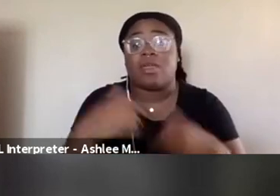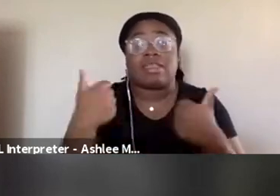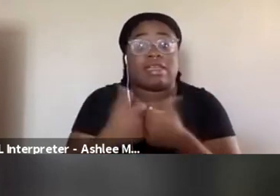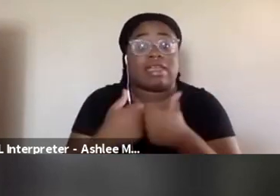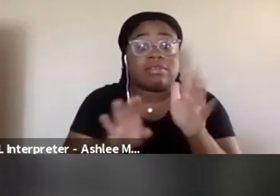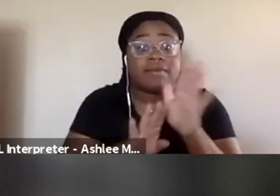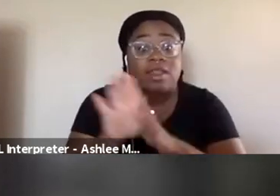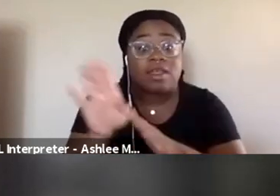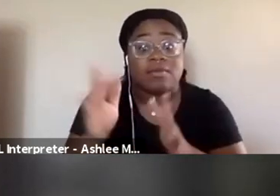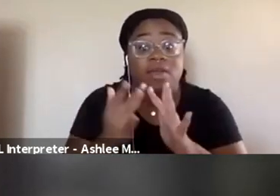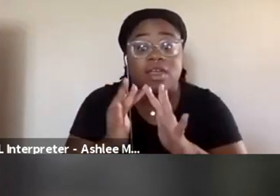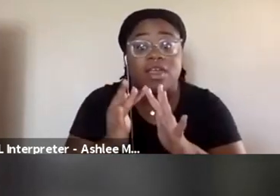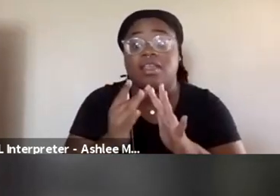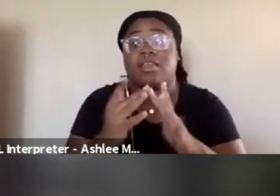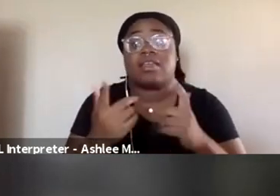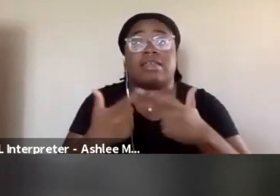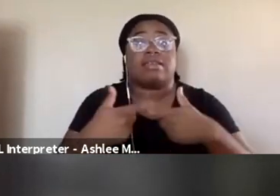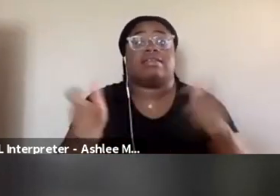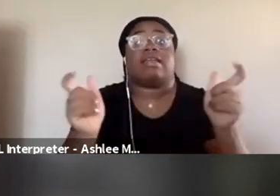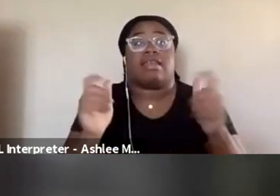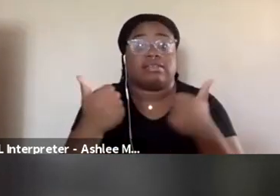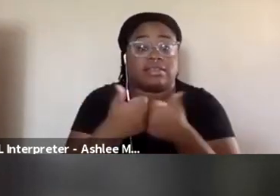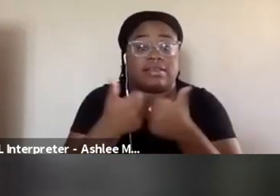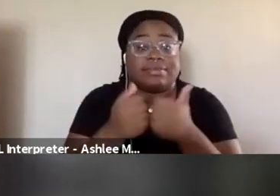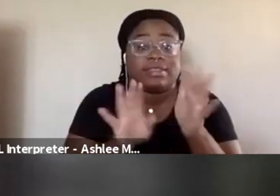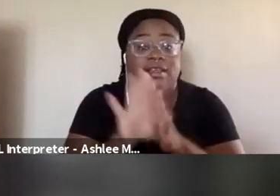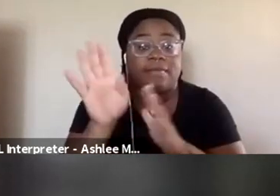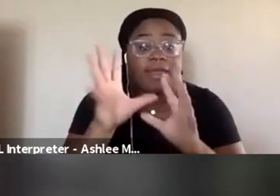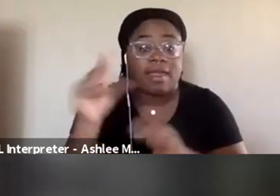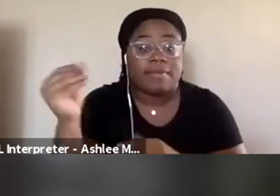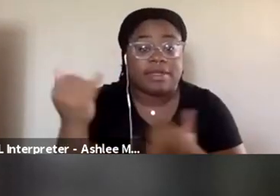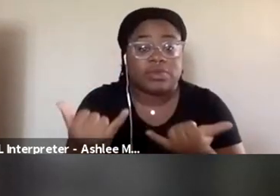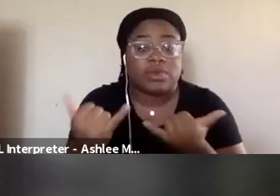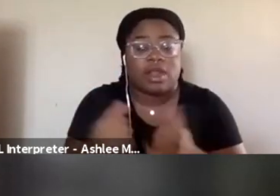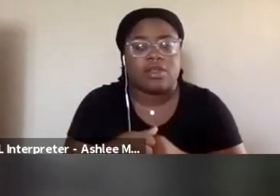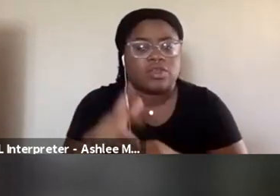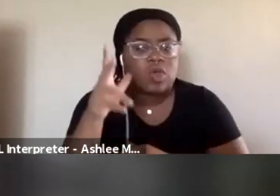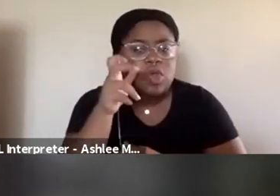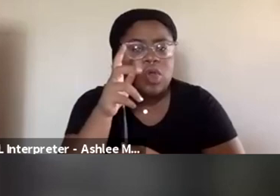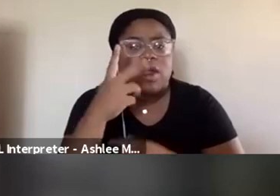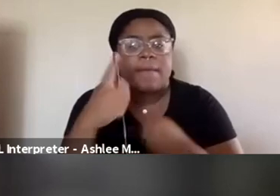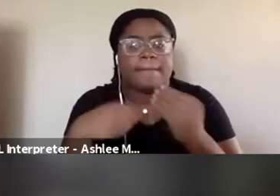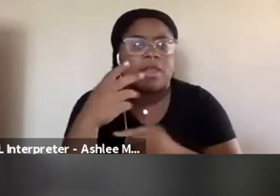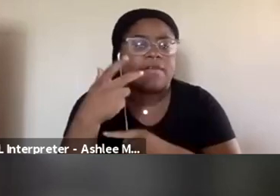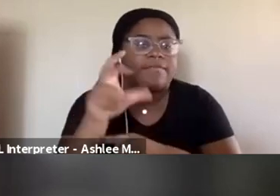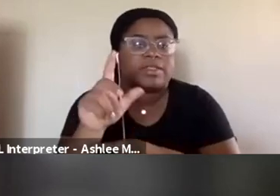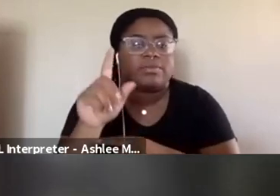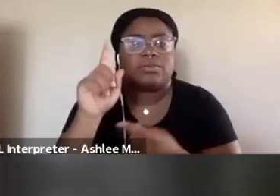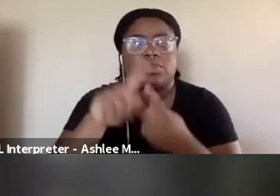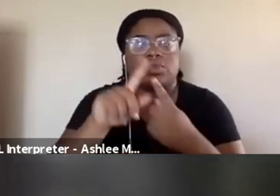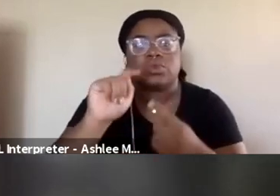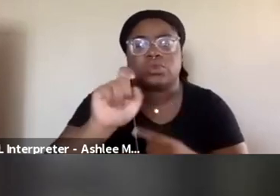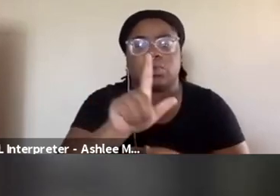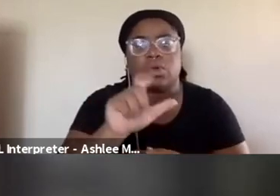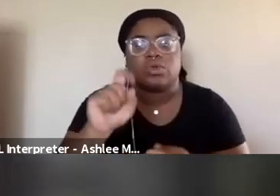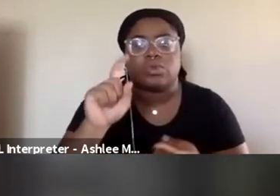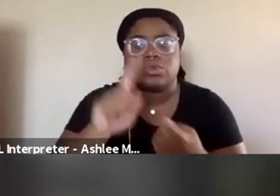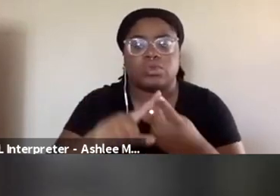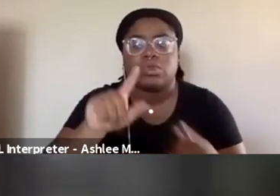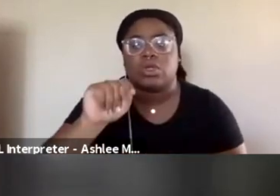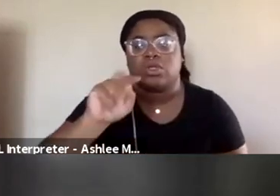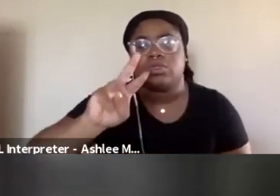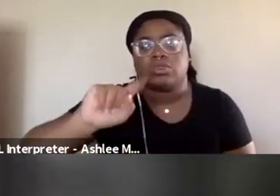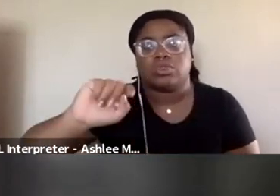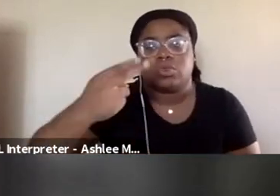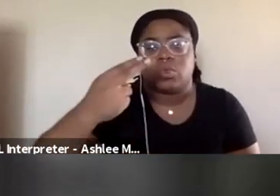really large game development companies. So I heard about investment in tools specific to the Twitch platform,